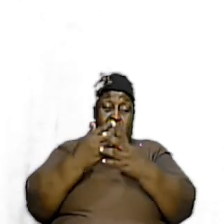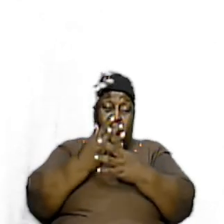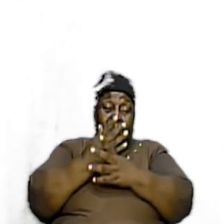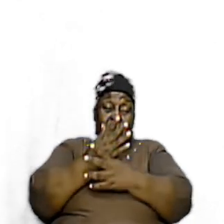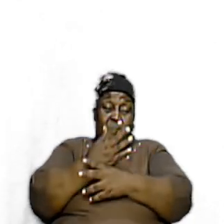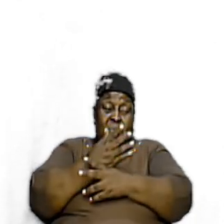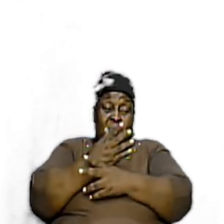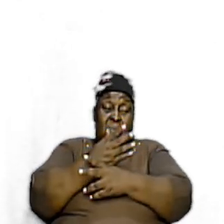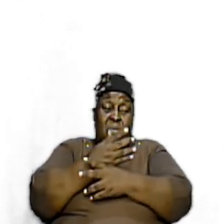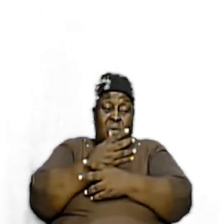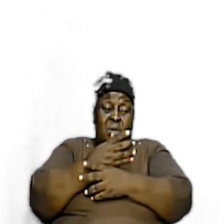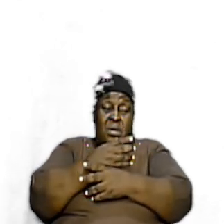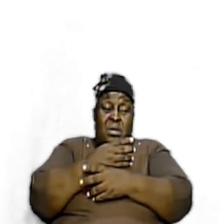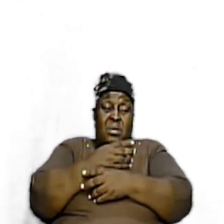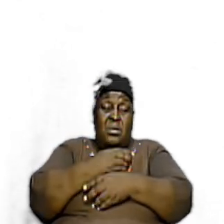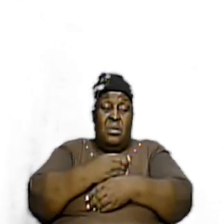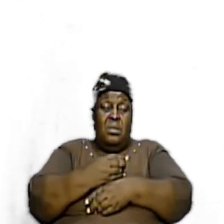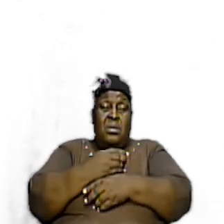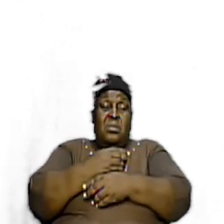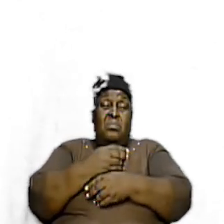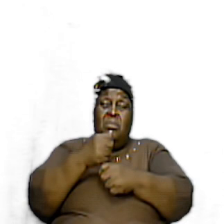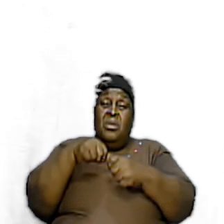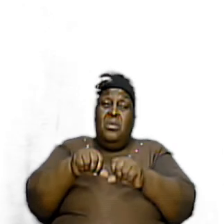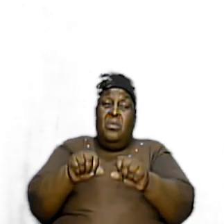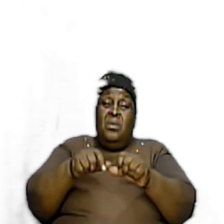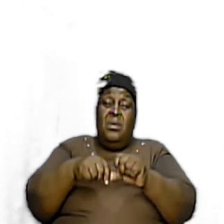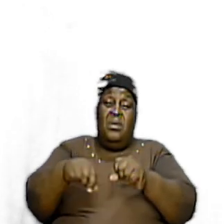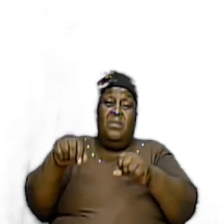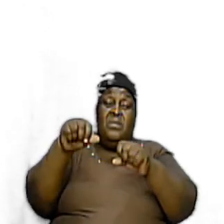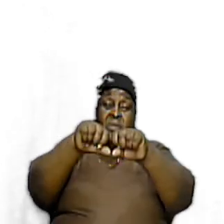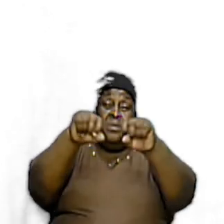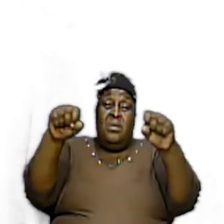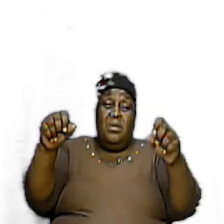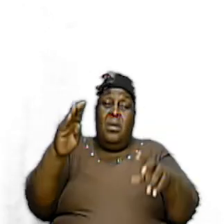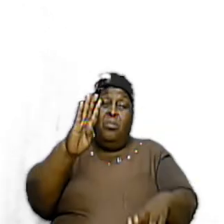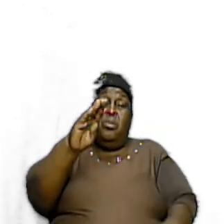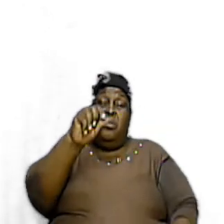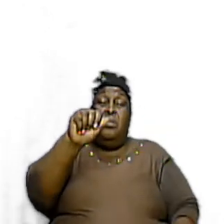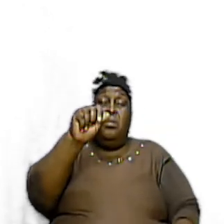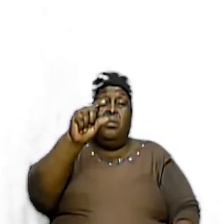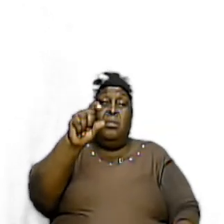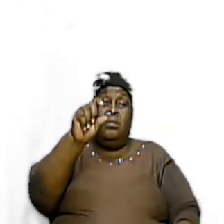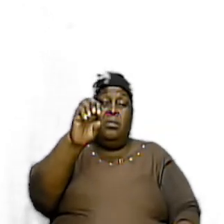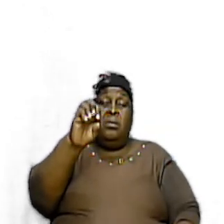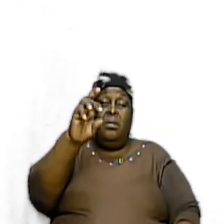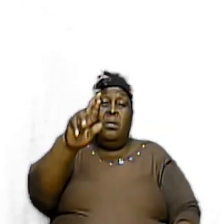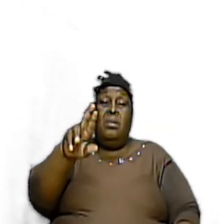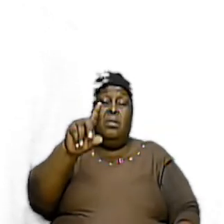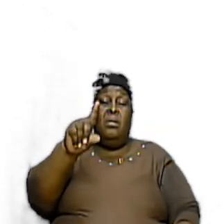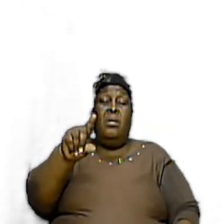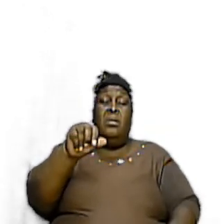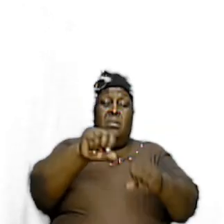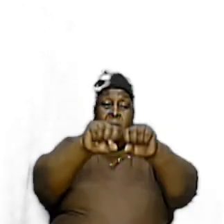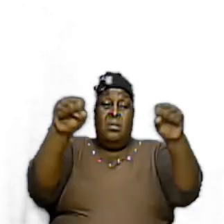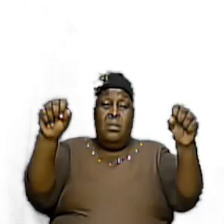you know the first thing that you would have met upon is the altar of incense sorry the brazen altar then the next thing you would have met upon is the